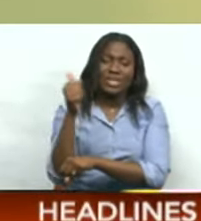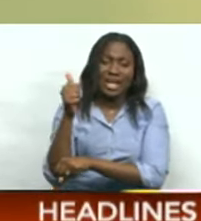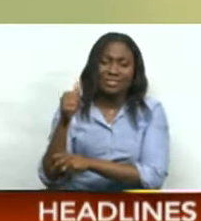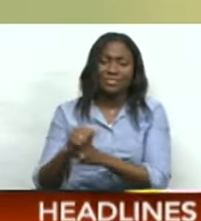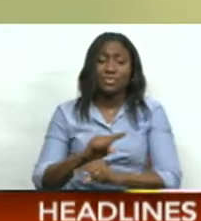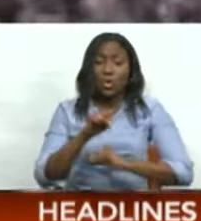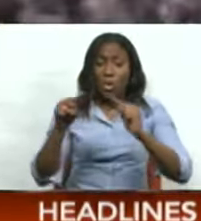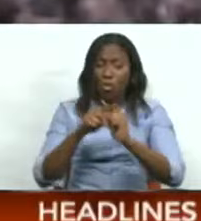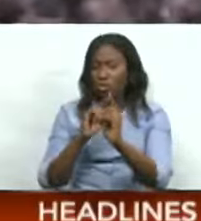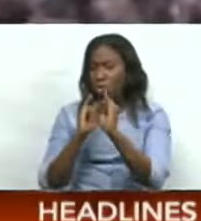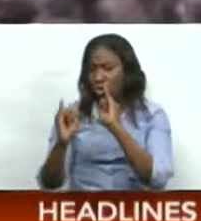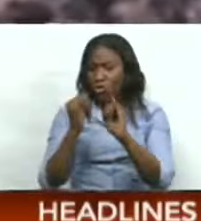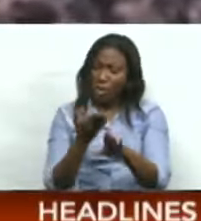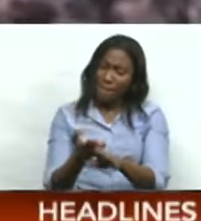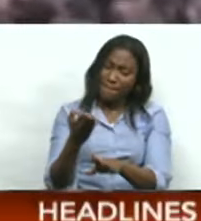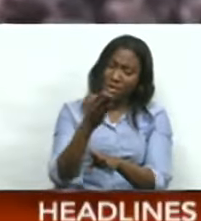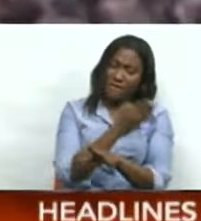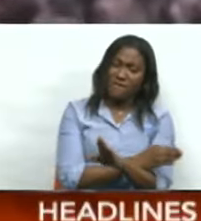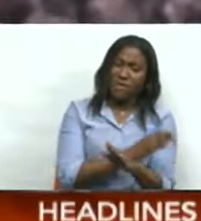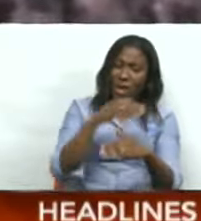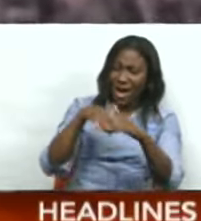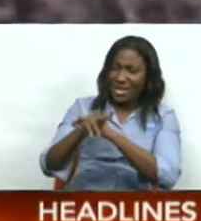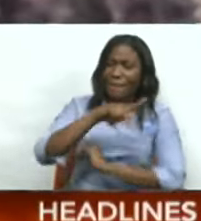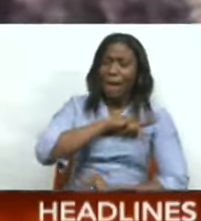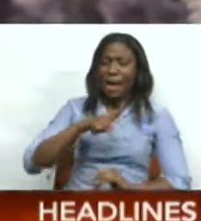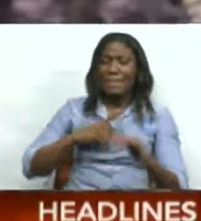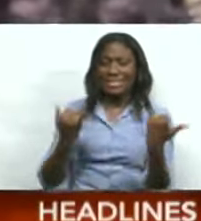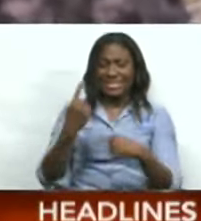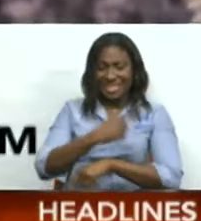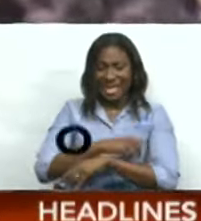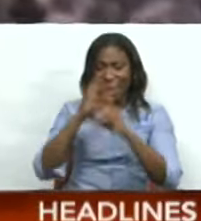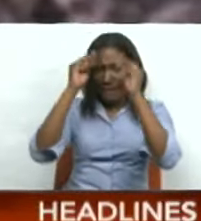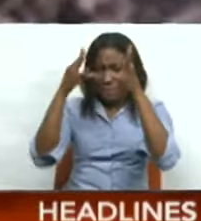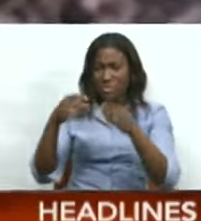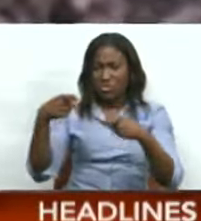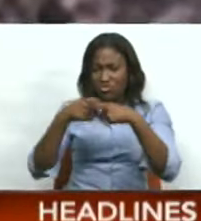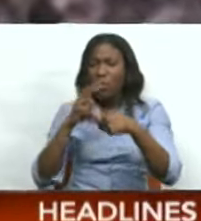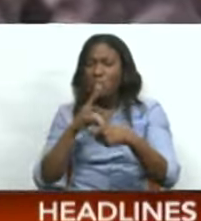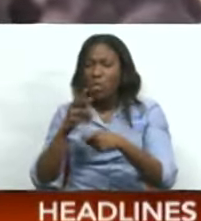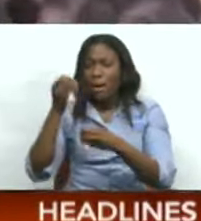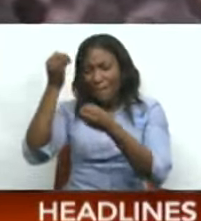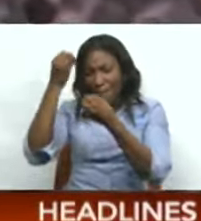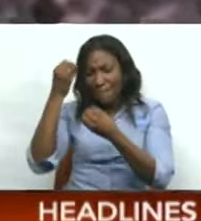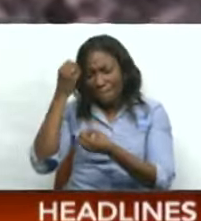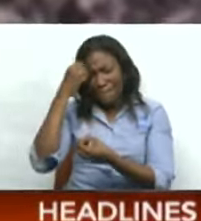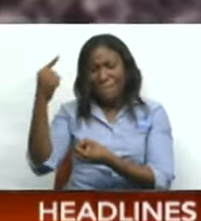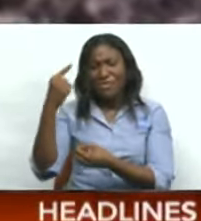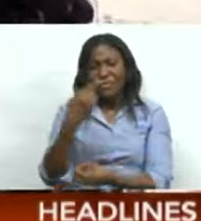CNC3 News just before entering the parliament today, Gonzalez believes Griffith is the problem.